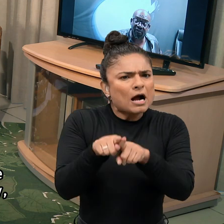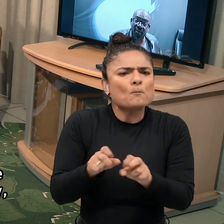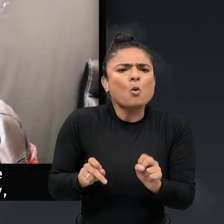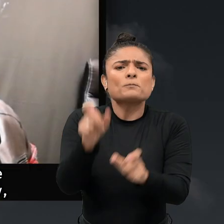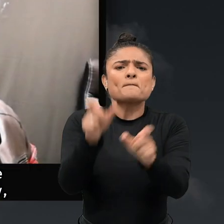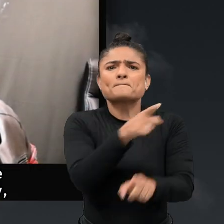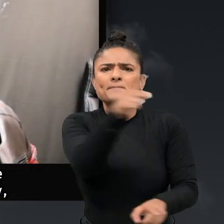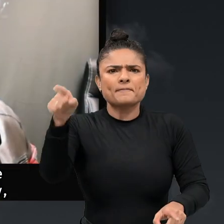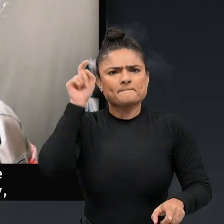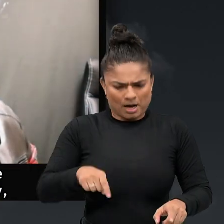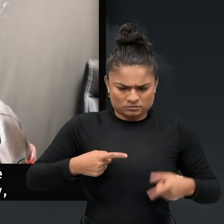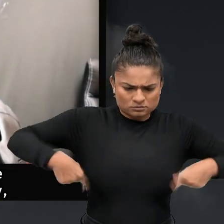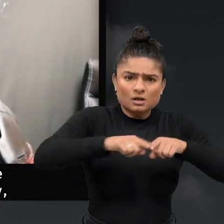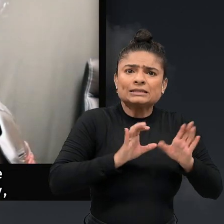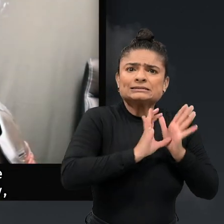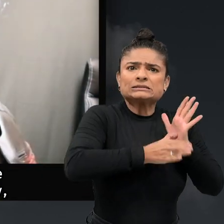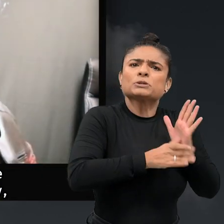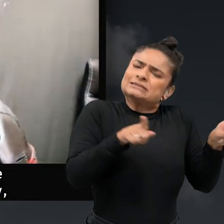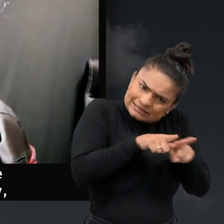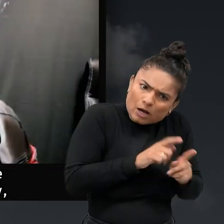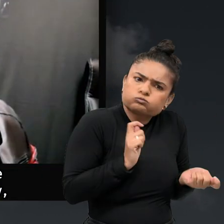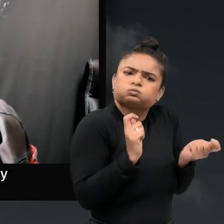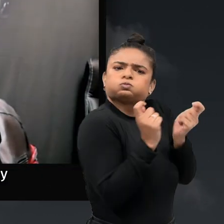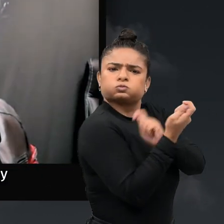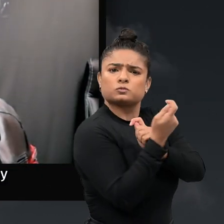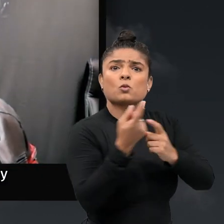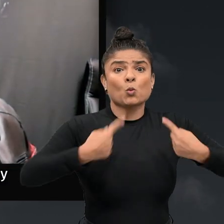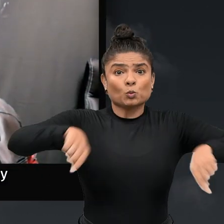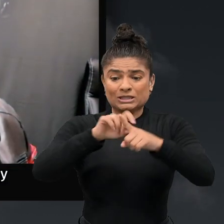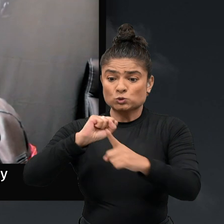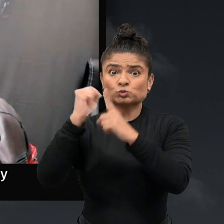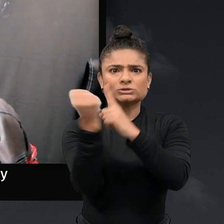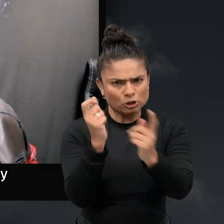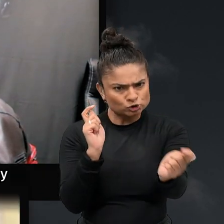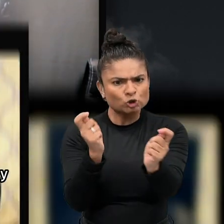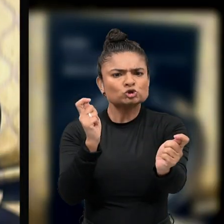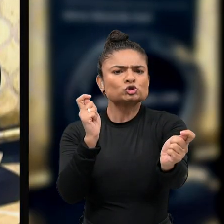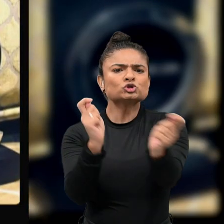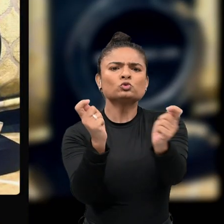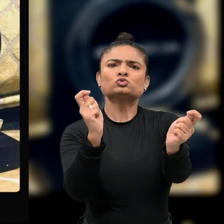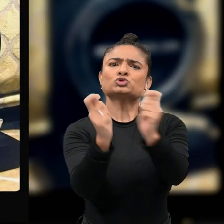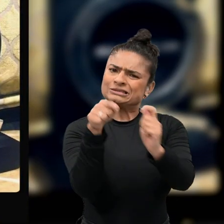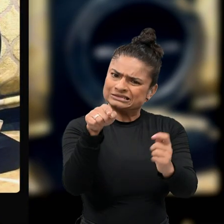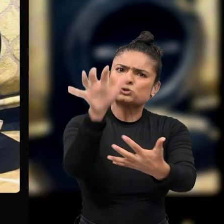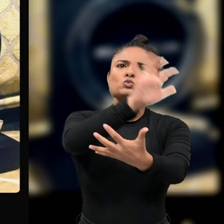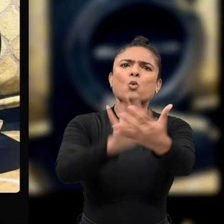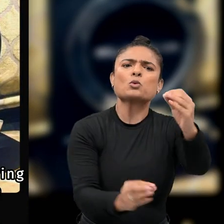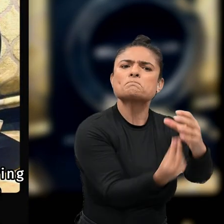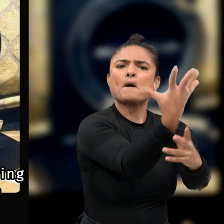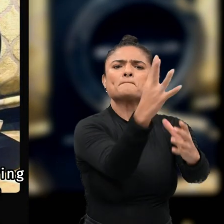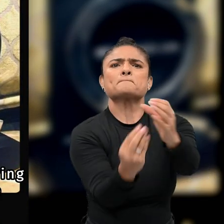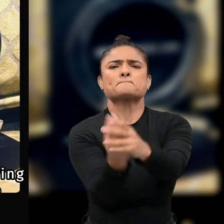people with disabilities to transform and say, we are a part of this changing society and these are our stories.